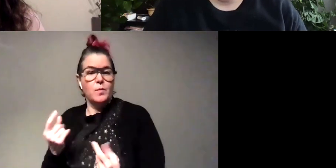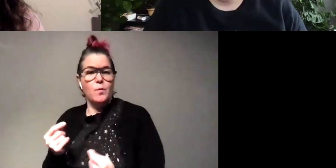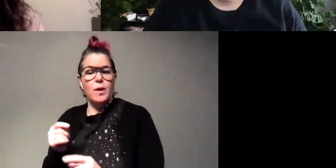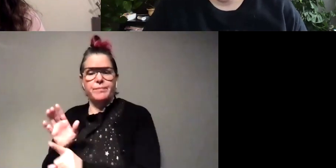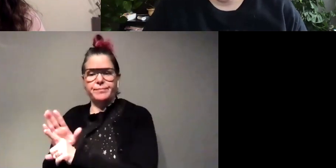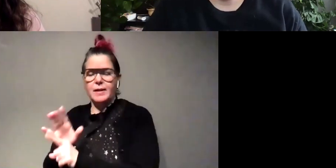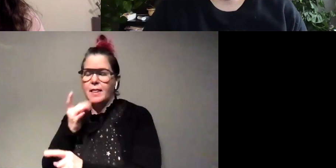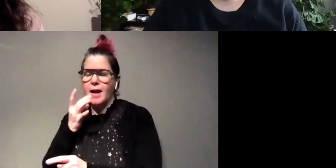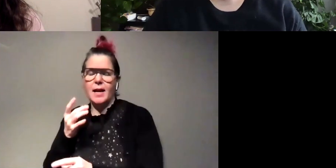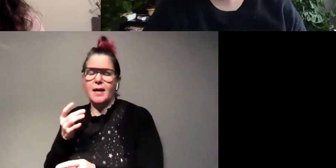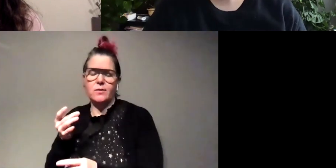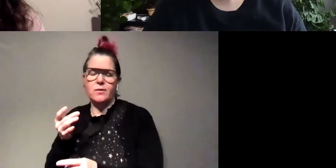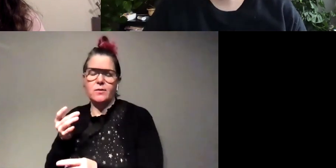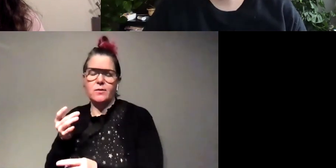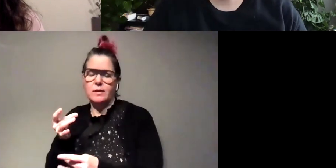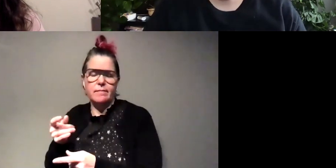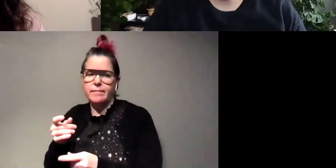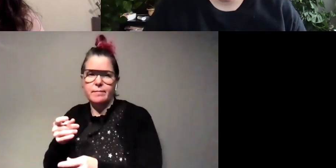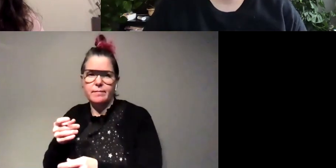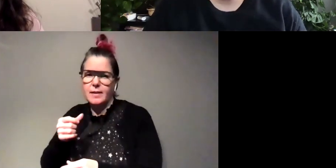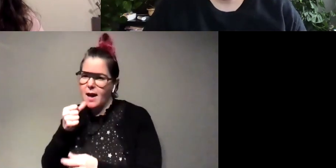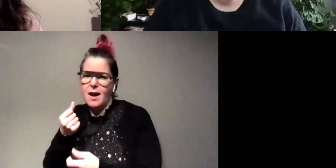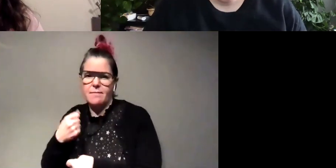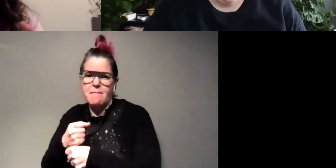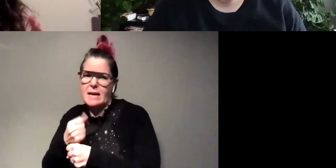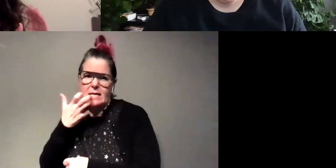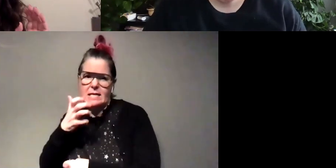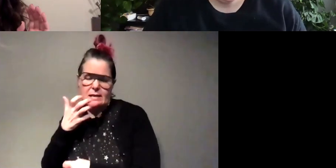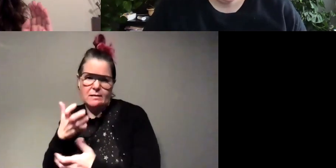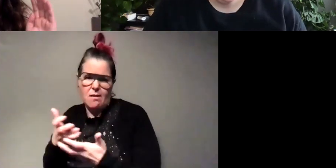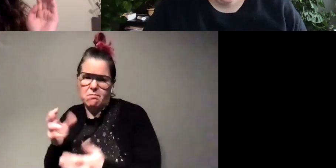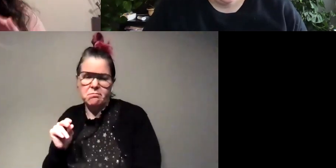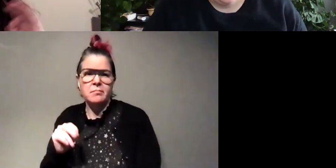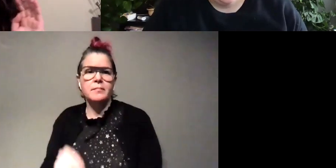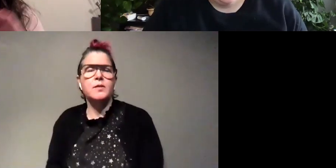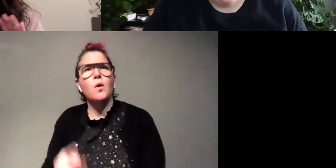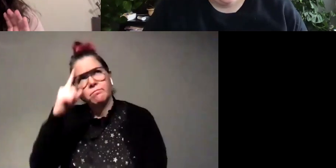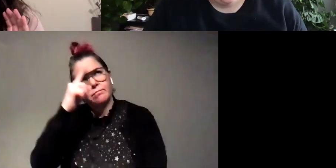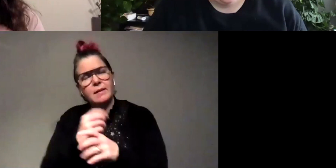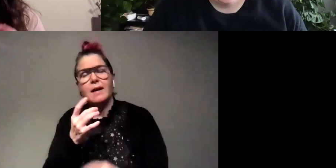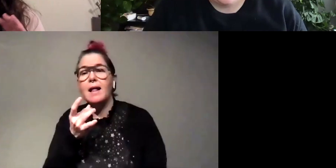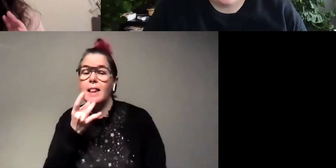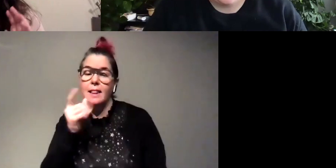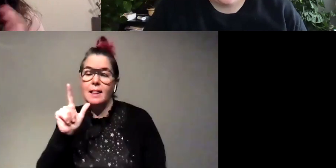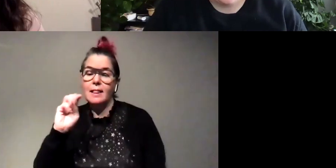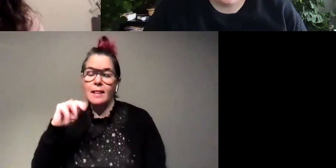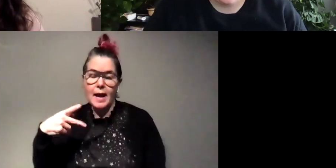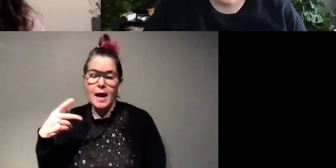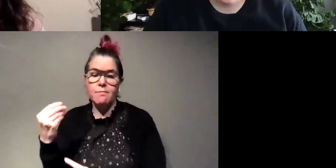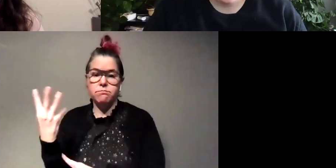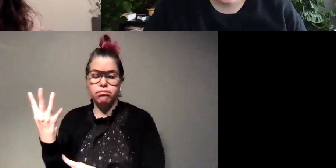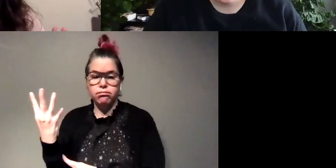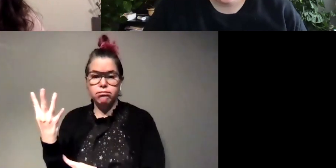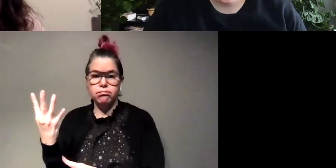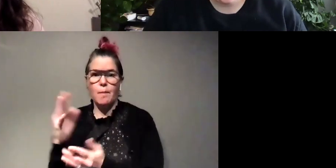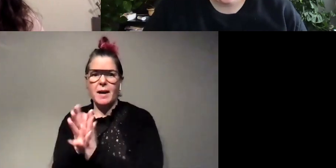efficient and it doesn't produce a lot of heat so like if you think of like a lamp and a light bulb if that's on for a long time it gets really